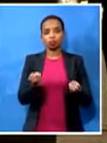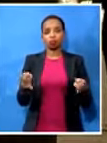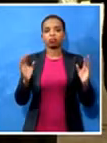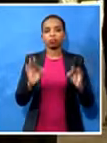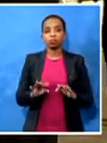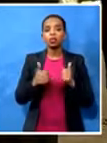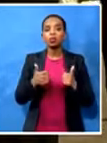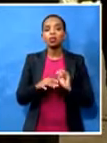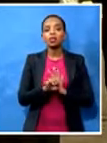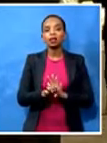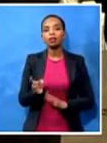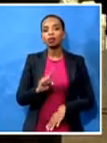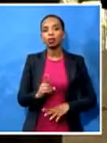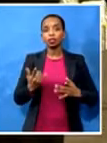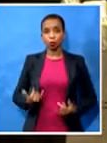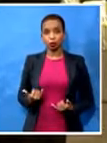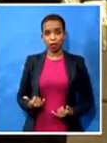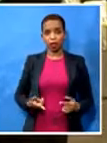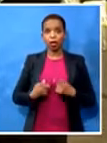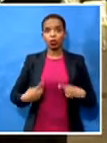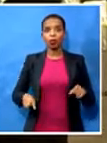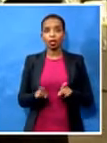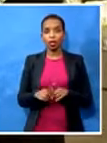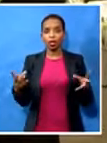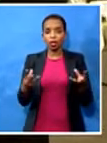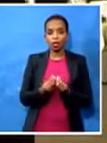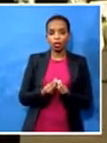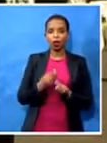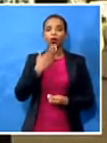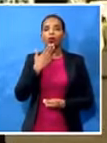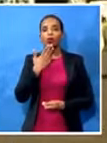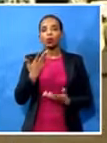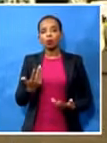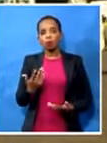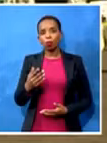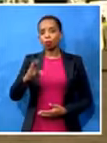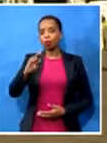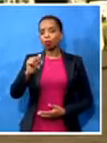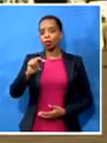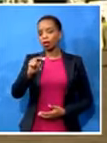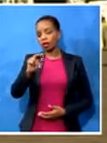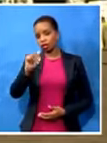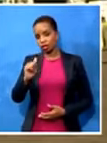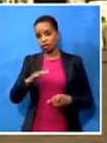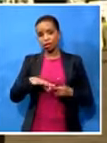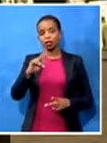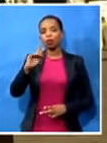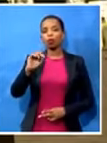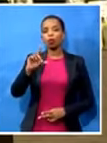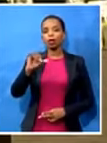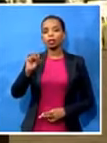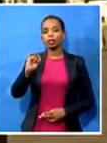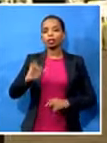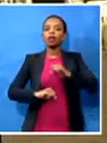Ozo from Brana Banna, as well as the CL Khaleesi Foundation. And it's incredible